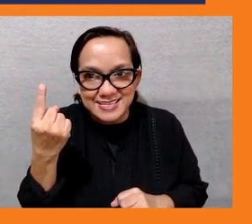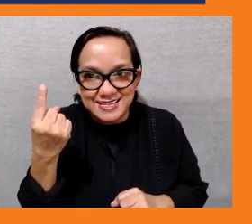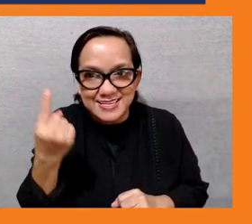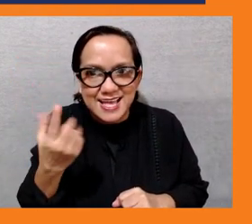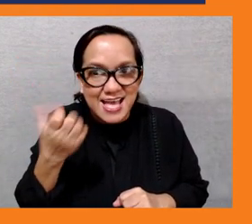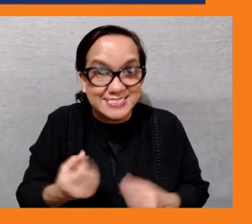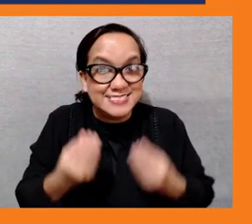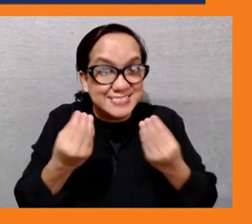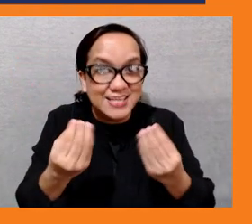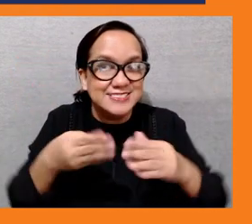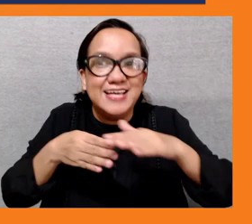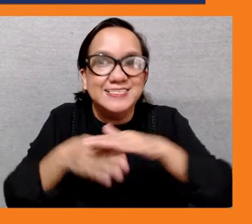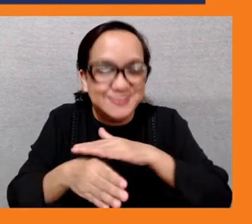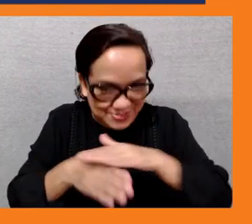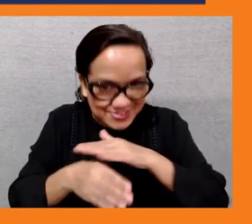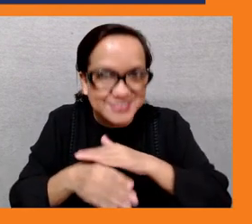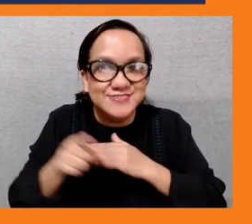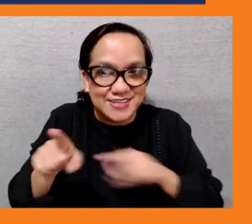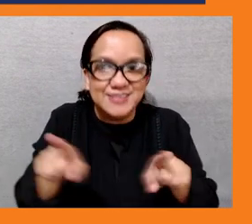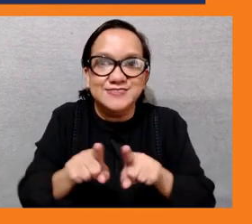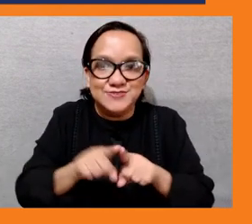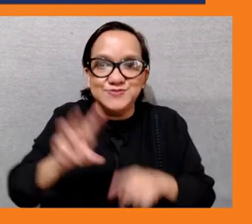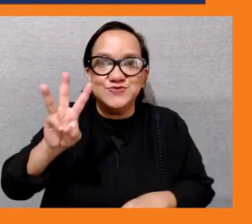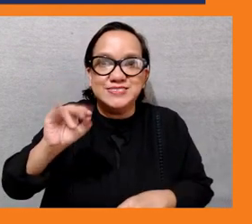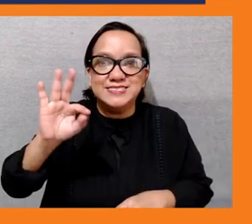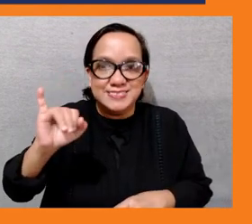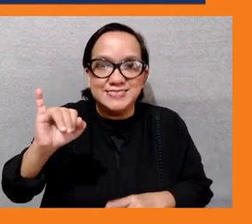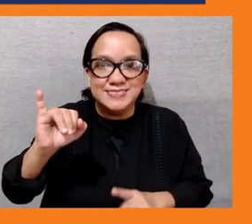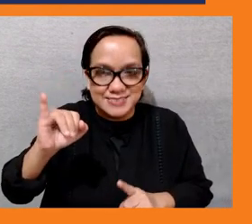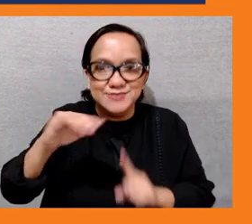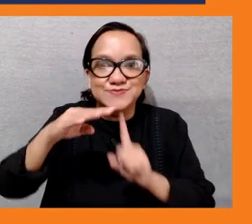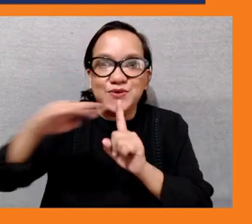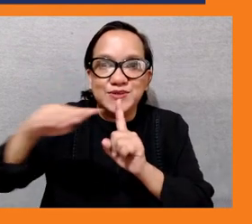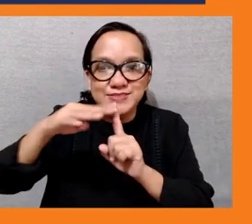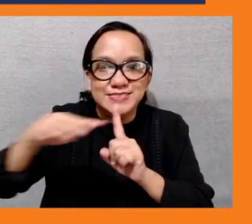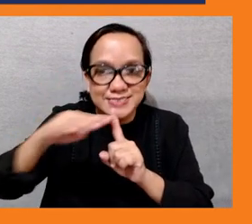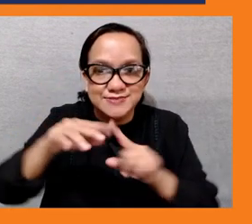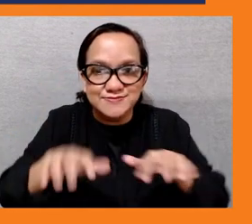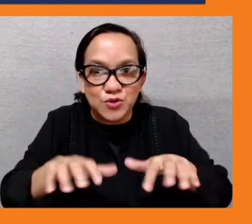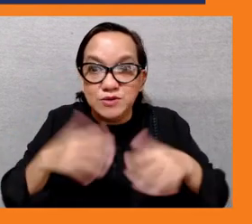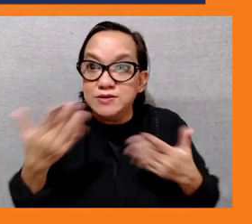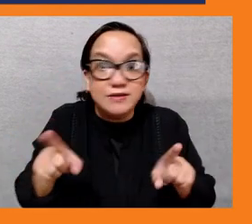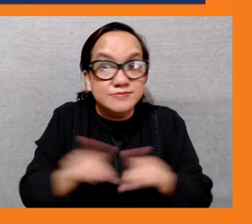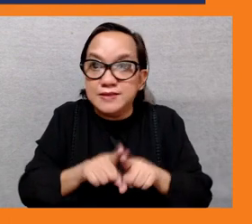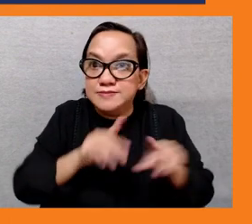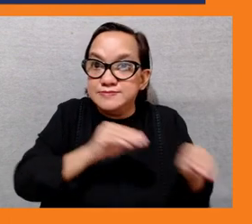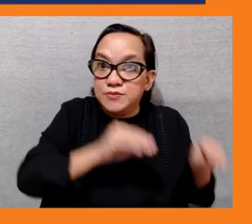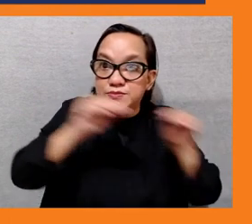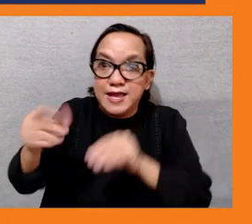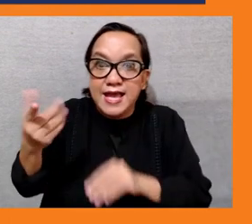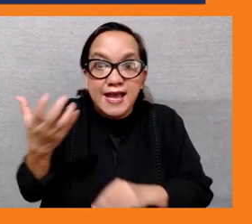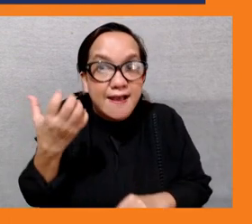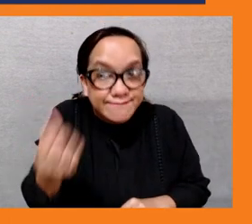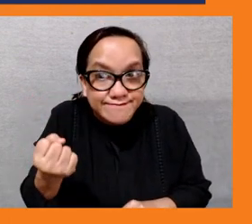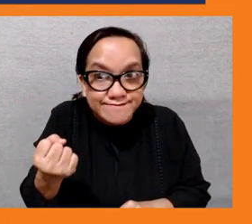mobilizing them to an area uh that is accessible with internet and then providing them supports with transportation um and also